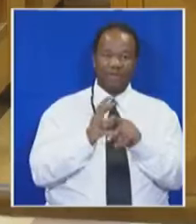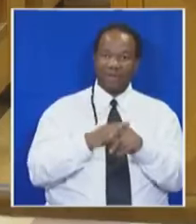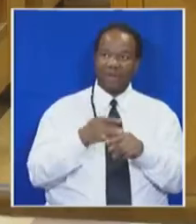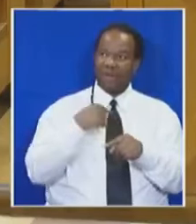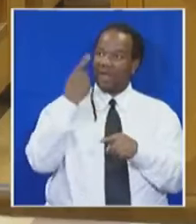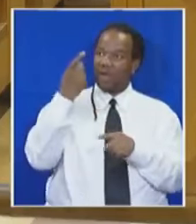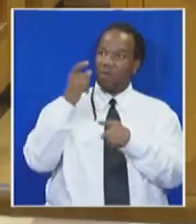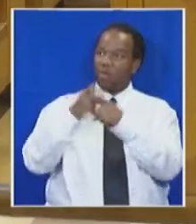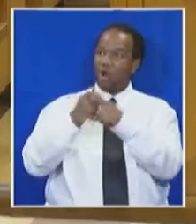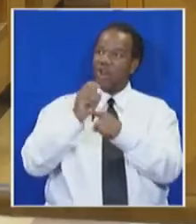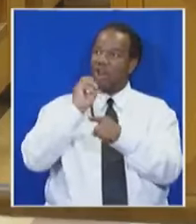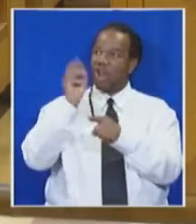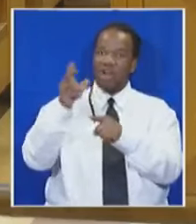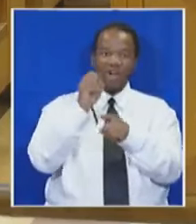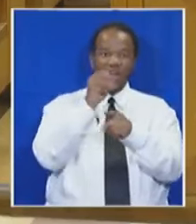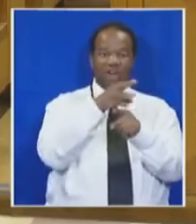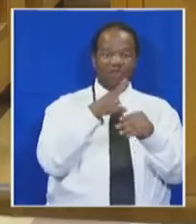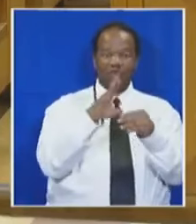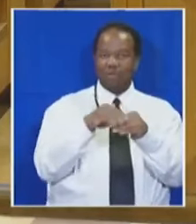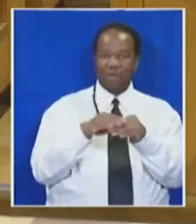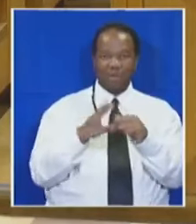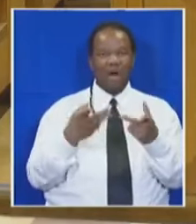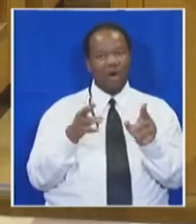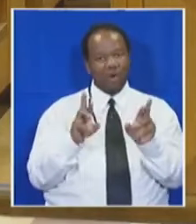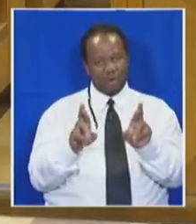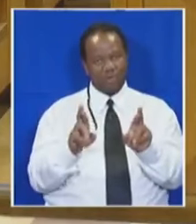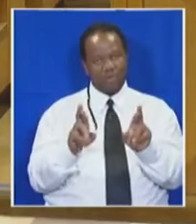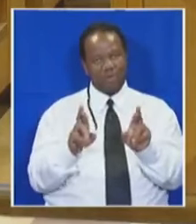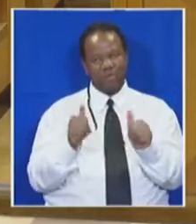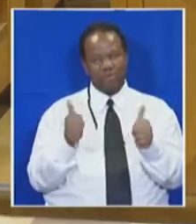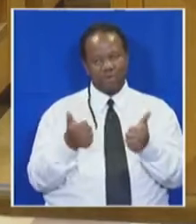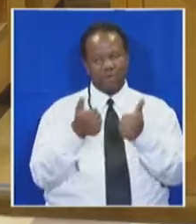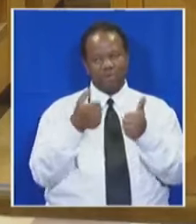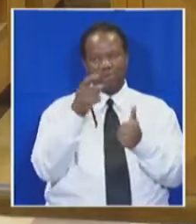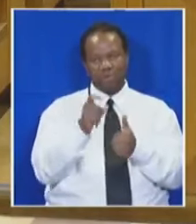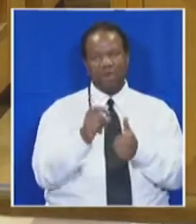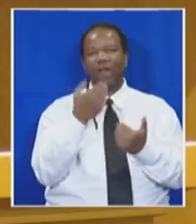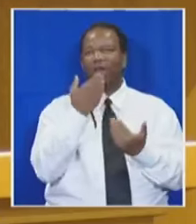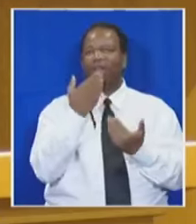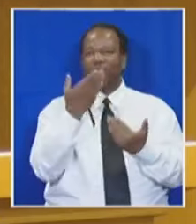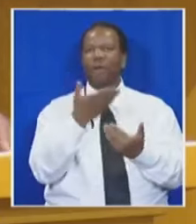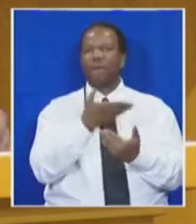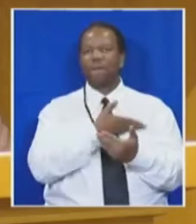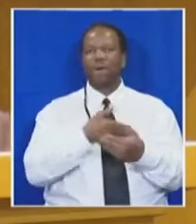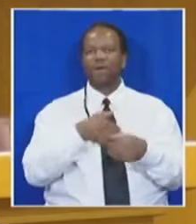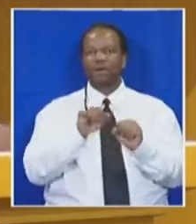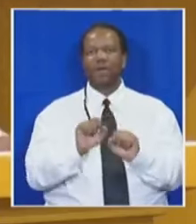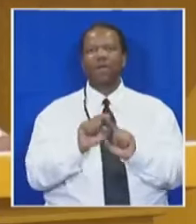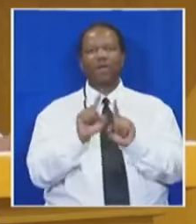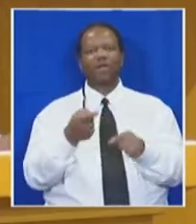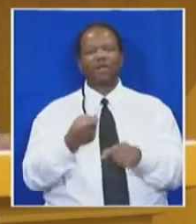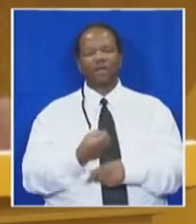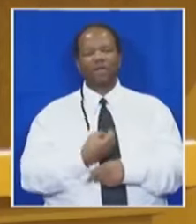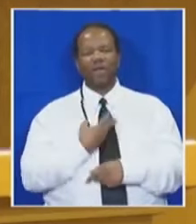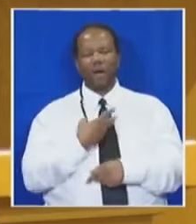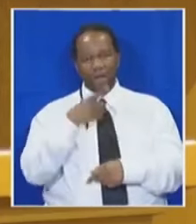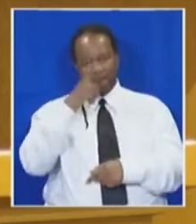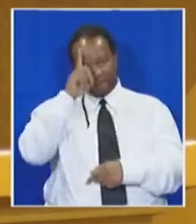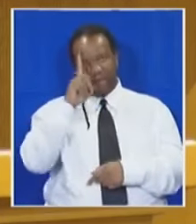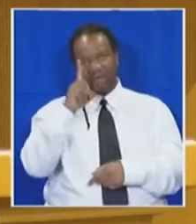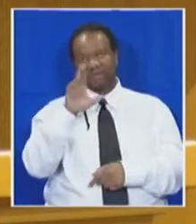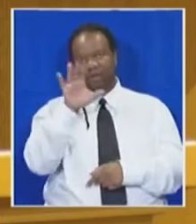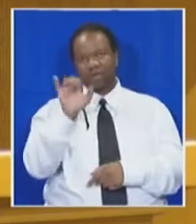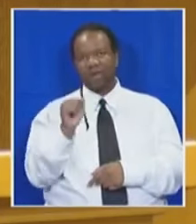Thank you very much. Over to you, Honourable Member. you very much, Madam Chairperson. As a young black South African, I feel